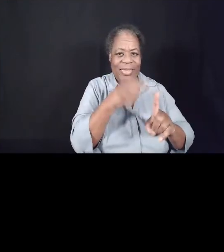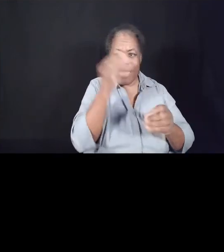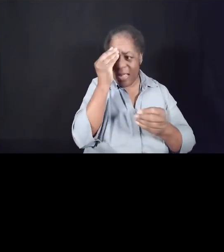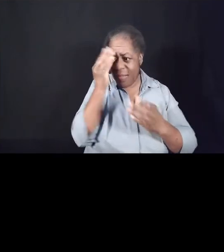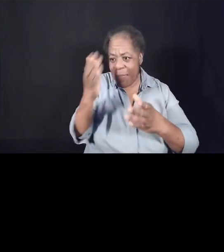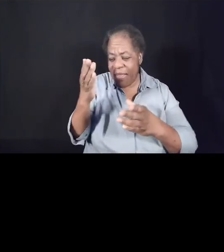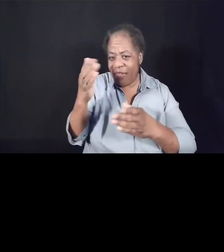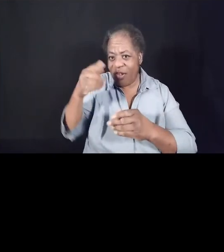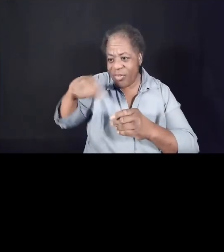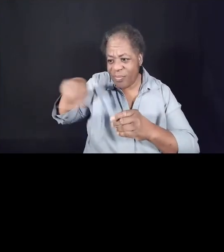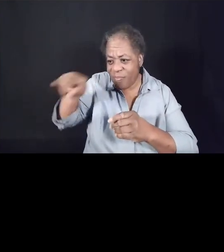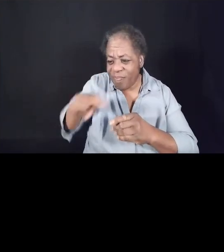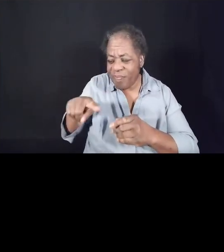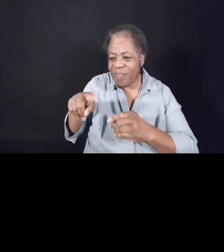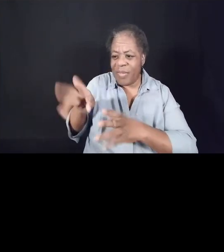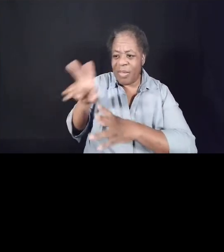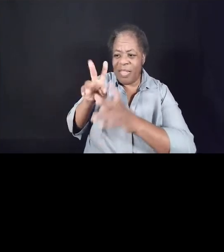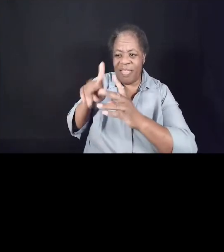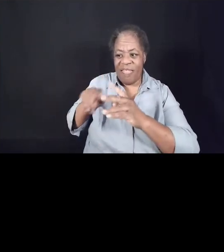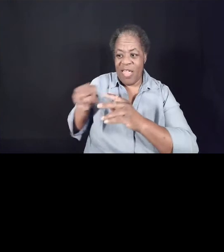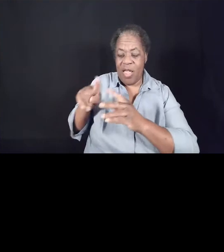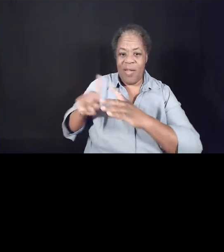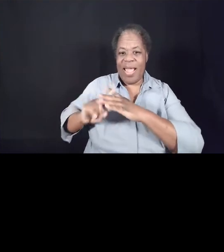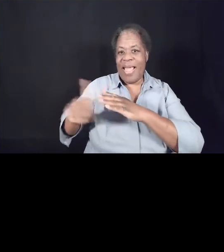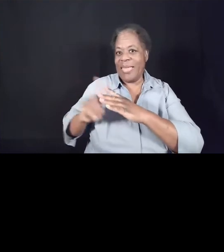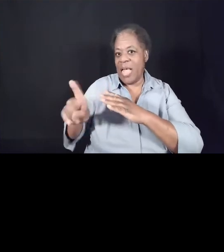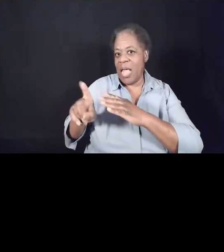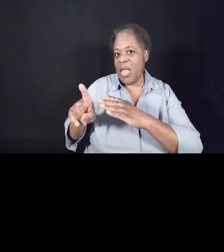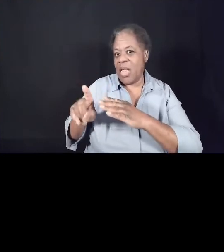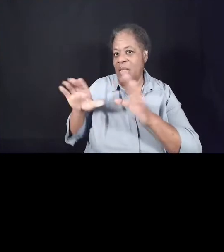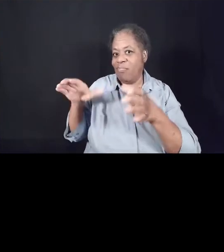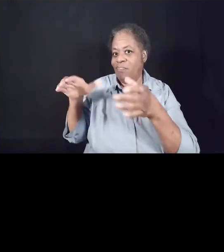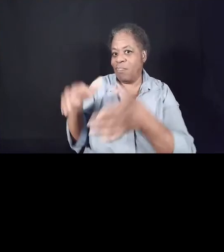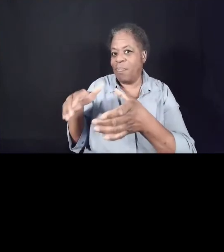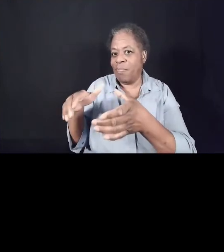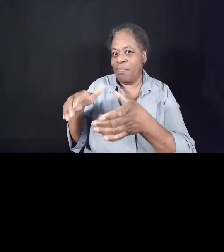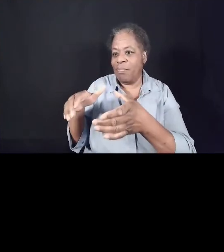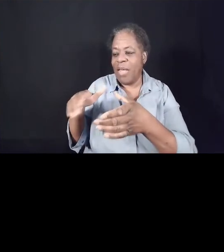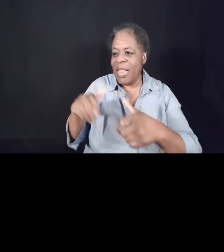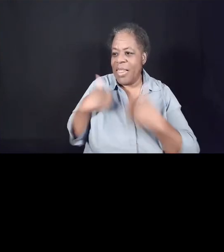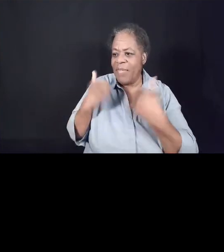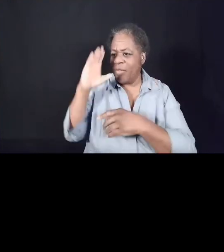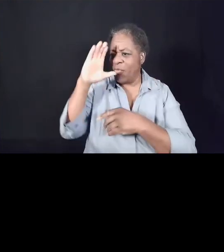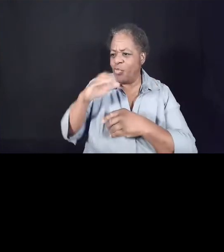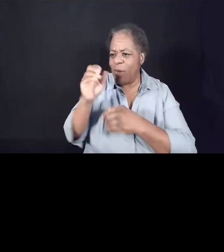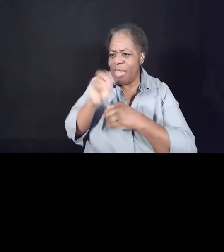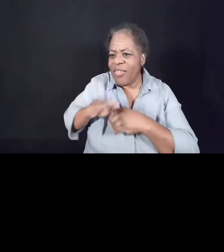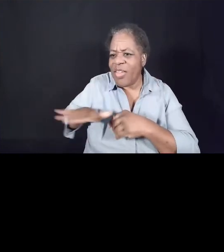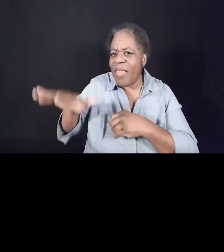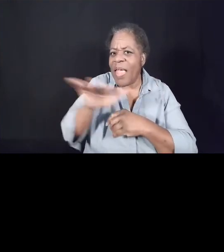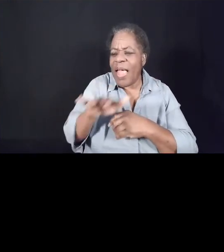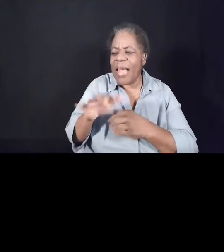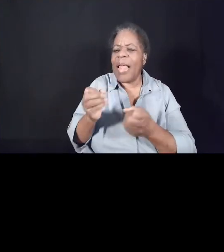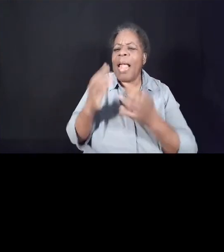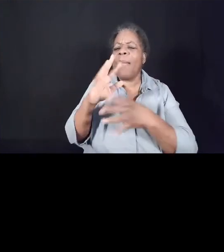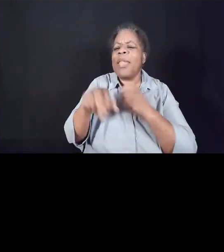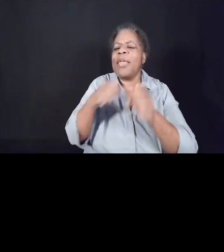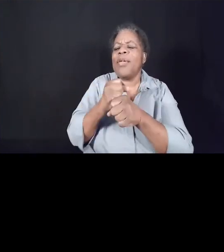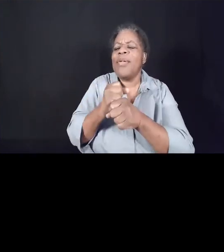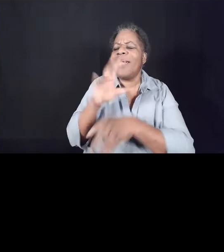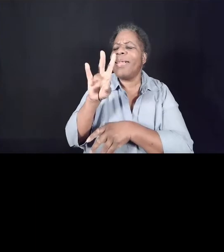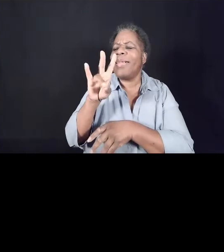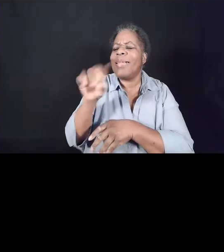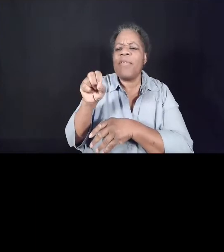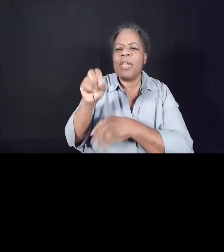themselves in exile. Living in a strange land for 70 uncomfortable and uncertain years.